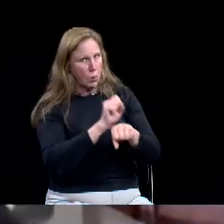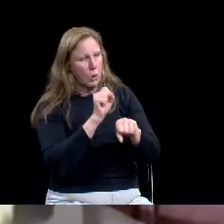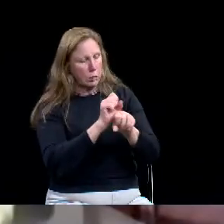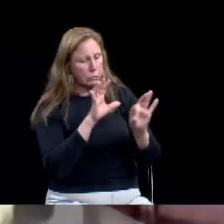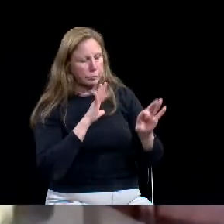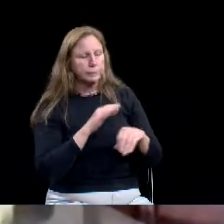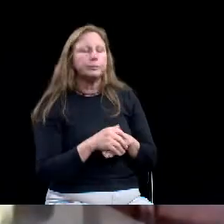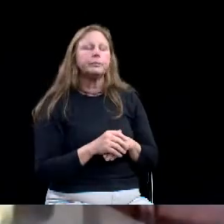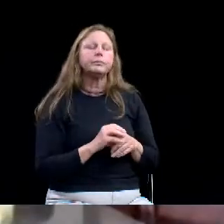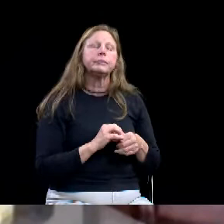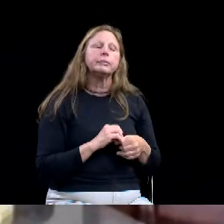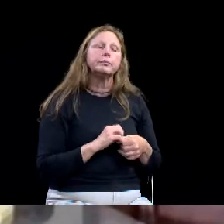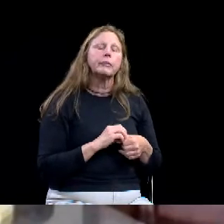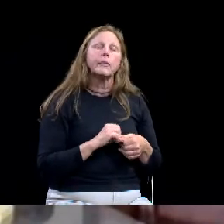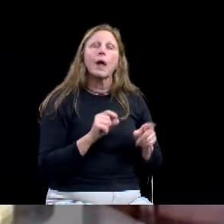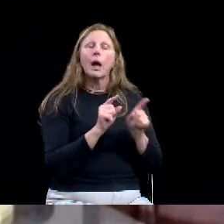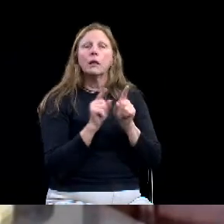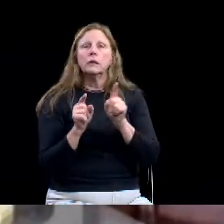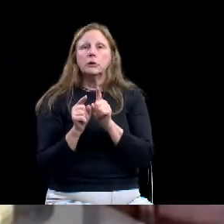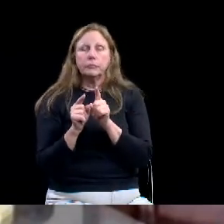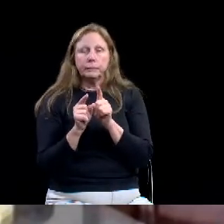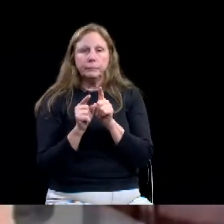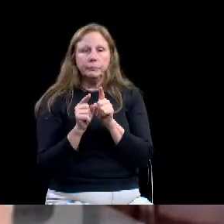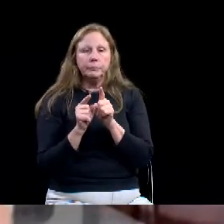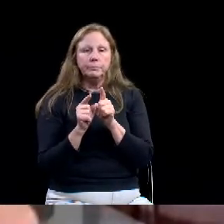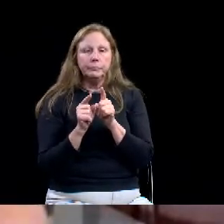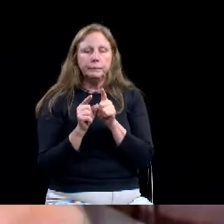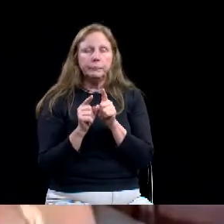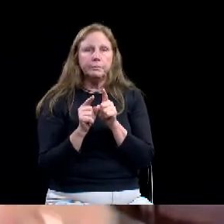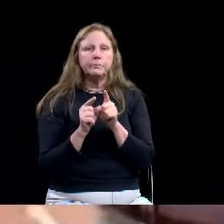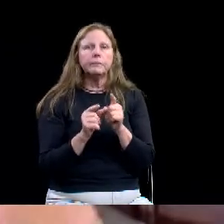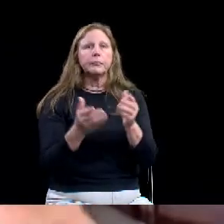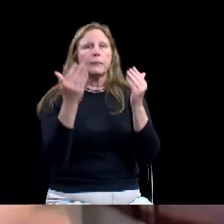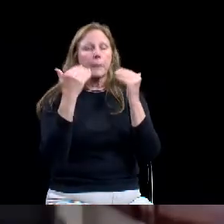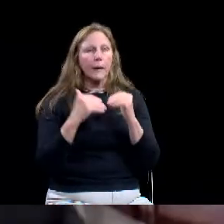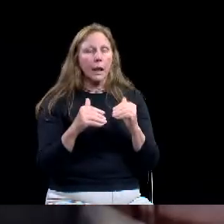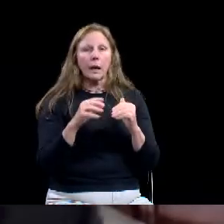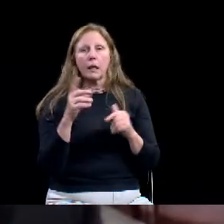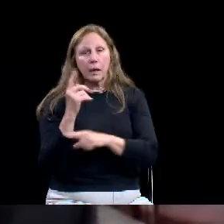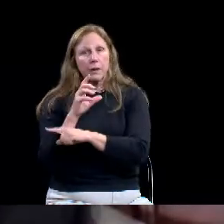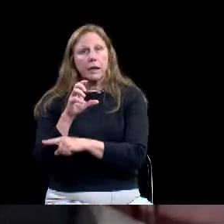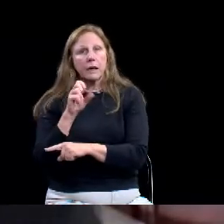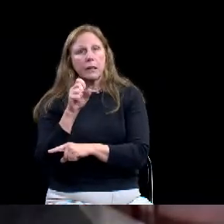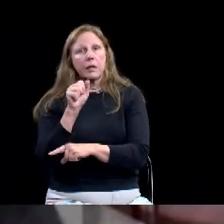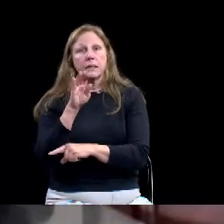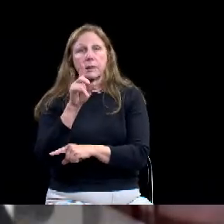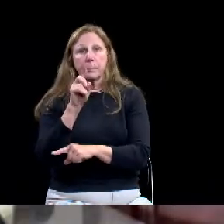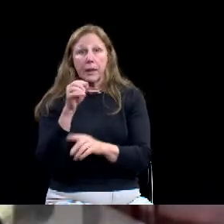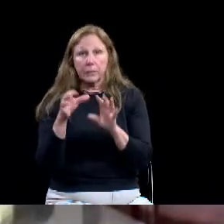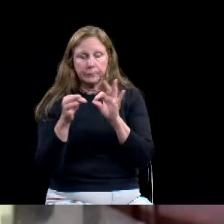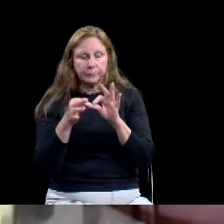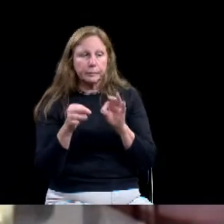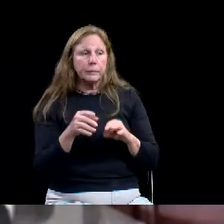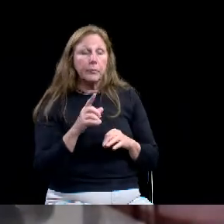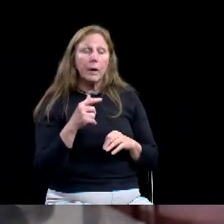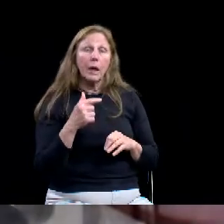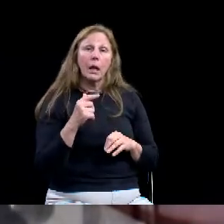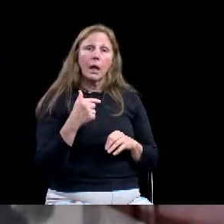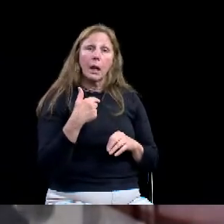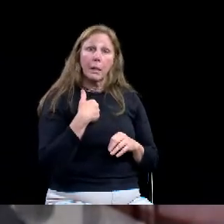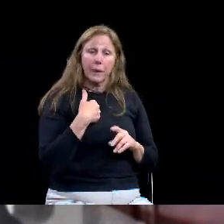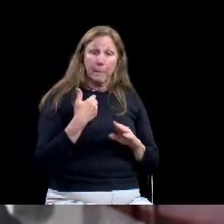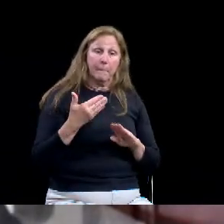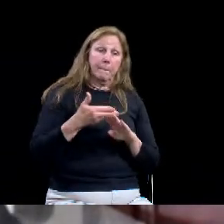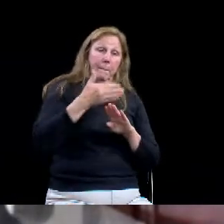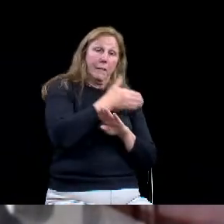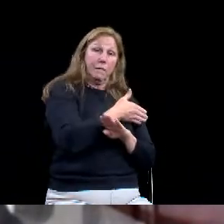the effort that we made early on on getting equitable shots to the community. You can